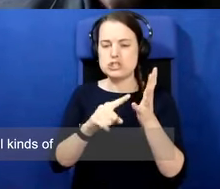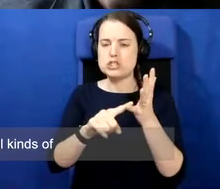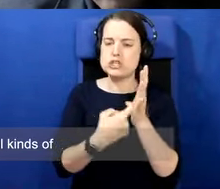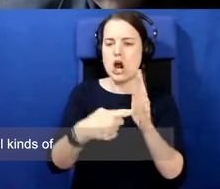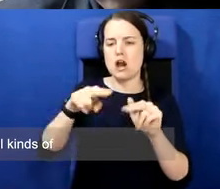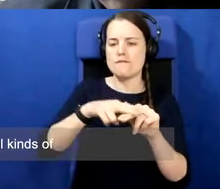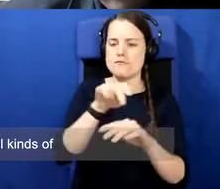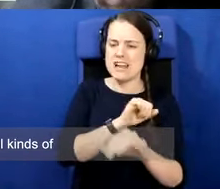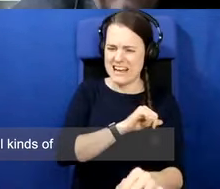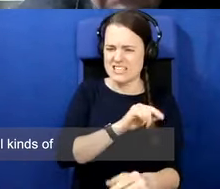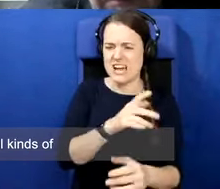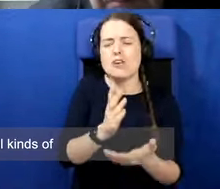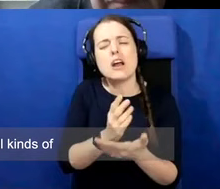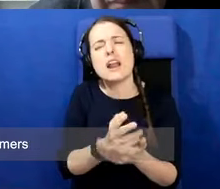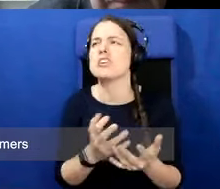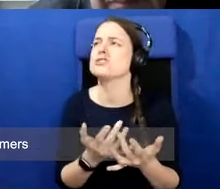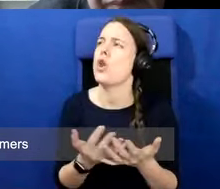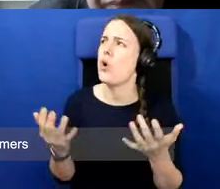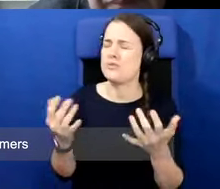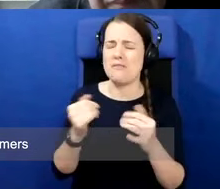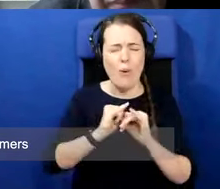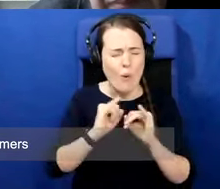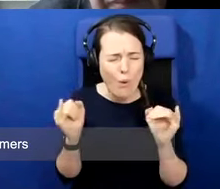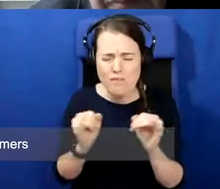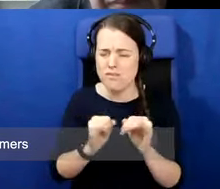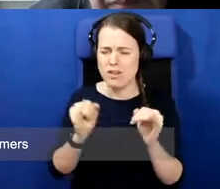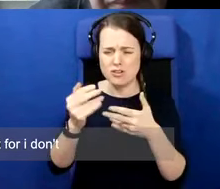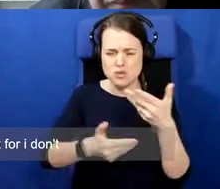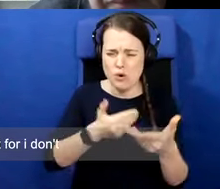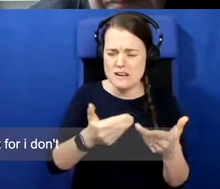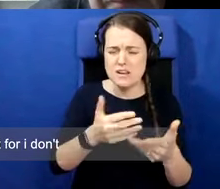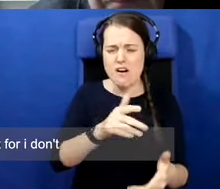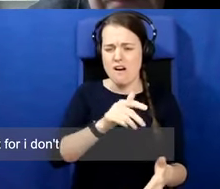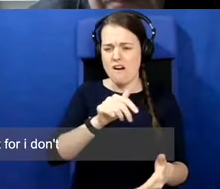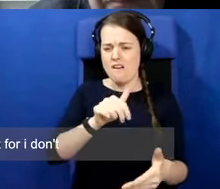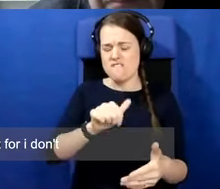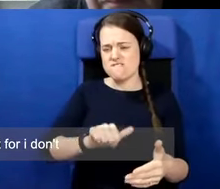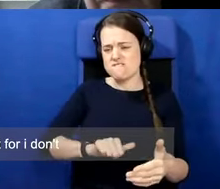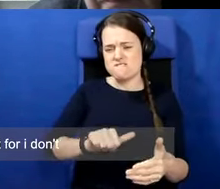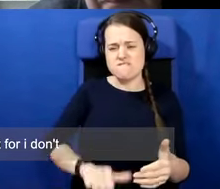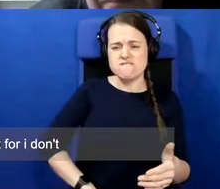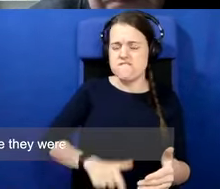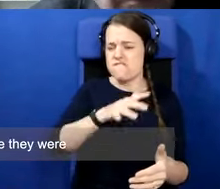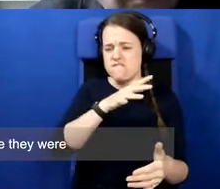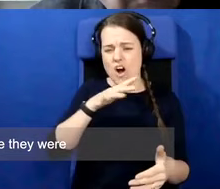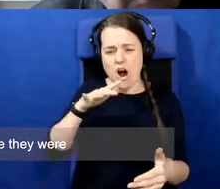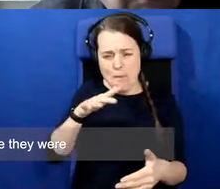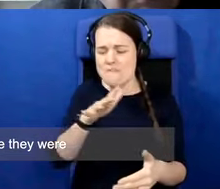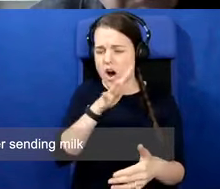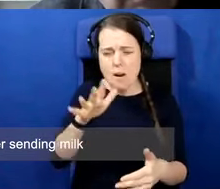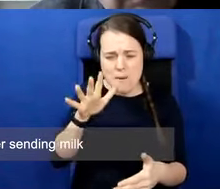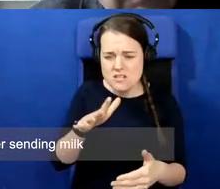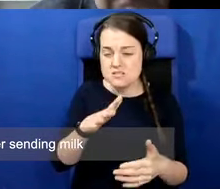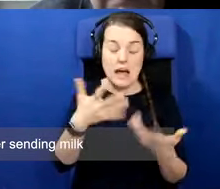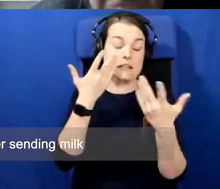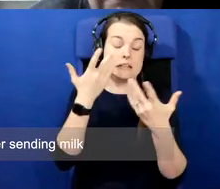the result is, there's all kinds of dreadful stories of farmers, you know, whose milk went for, I don't know, it doesn't matter where they were, might be a